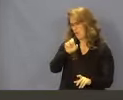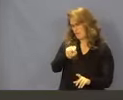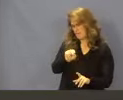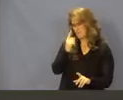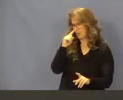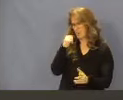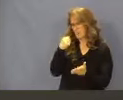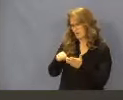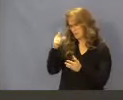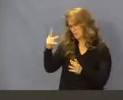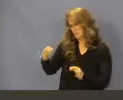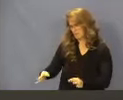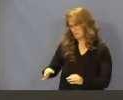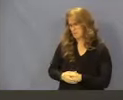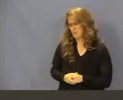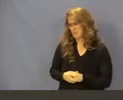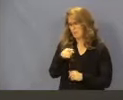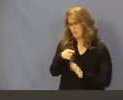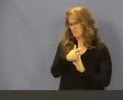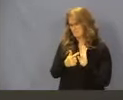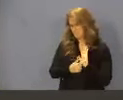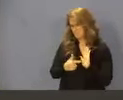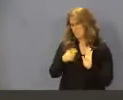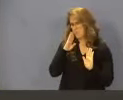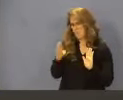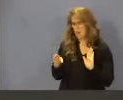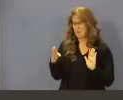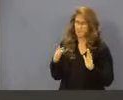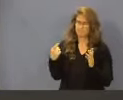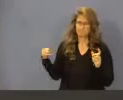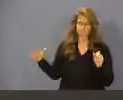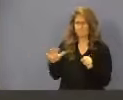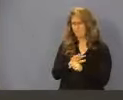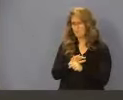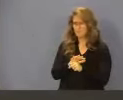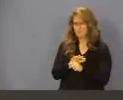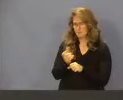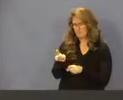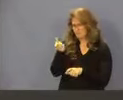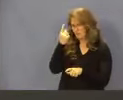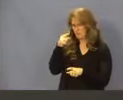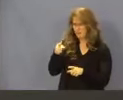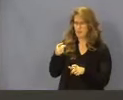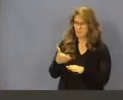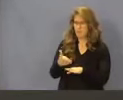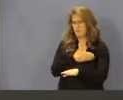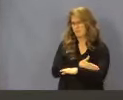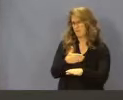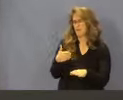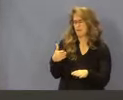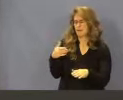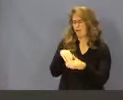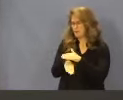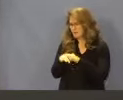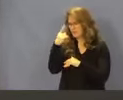requests. The bill creates a comprehensive healthcare coverage commission to advise on improving access to healthcare for low